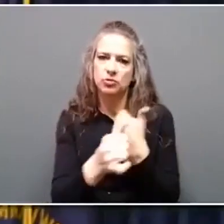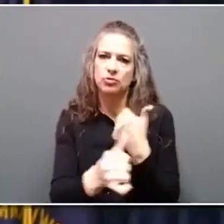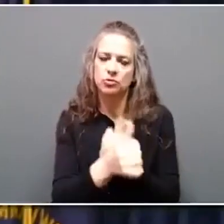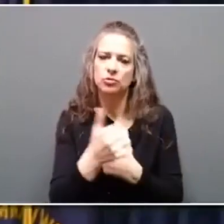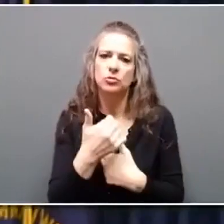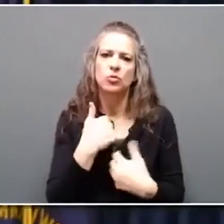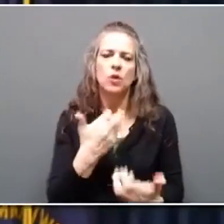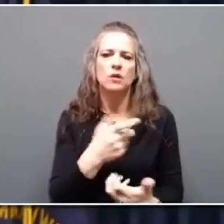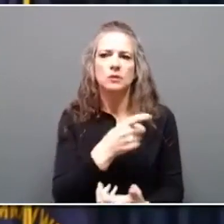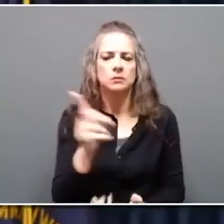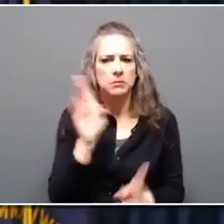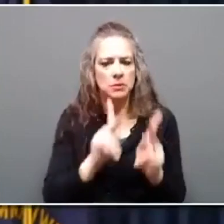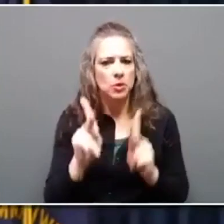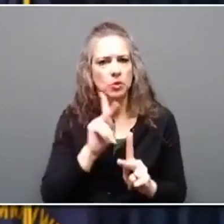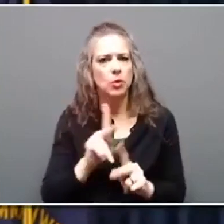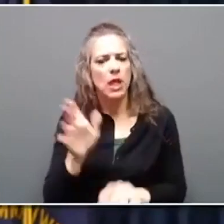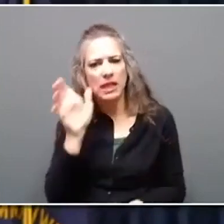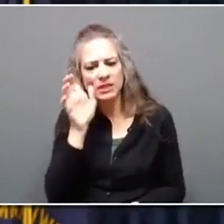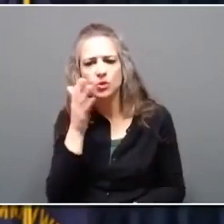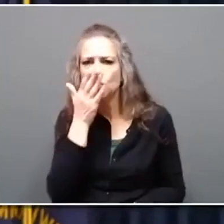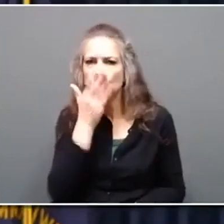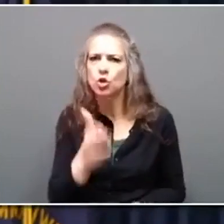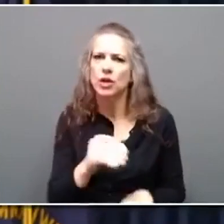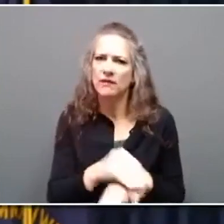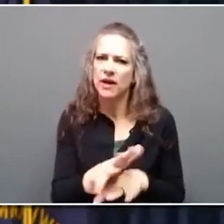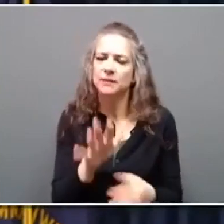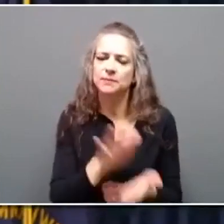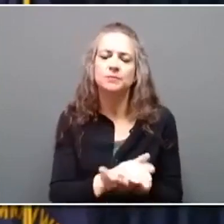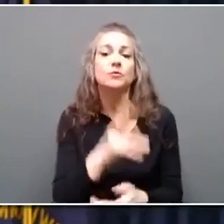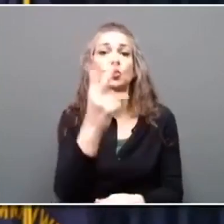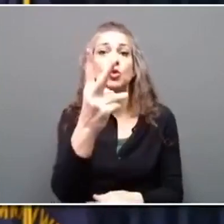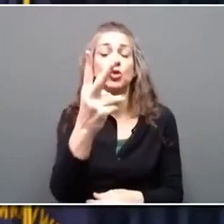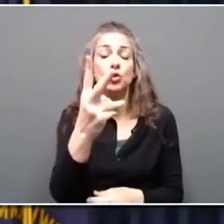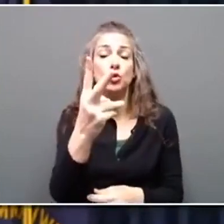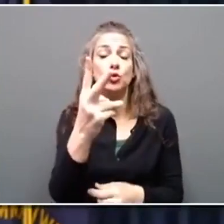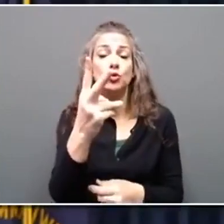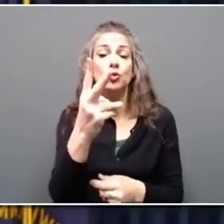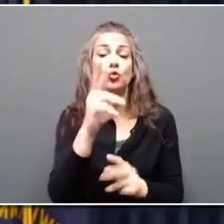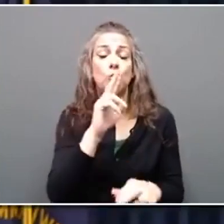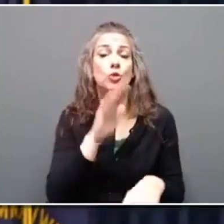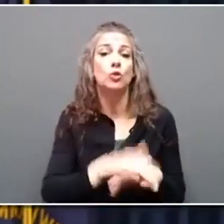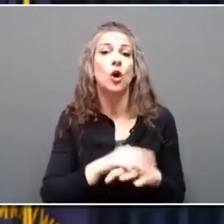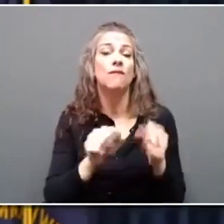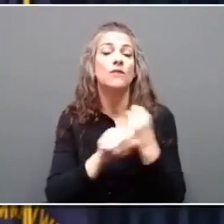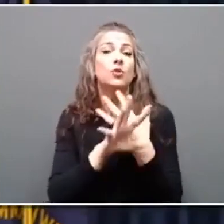listen to this good advice. Okay. We have two journalists on virtually. First, Karen Czar.